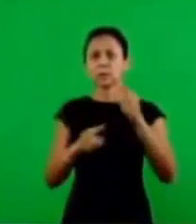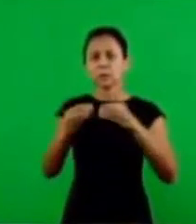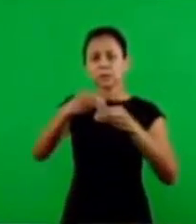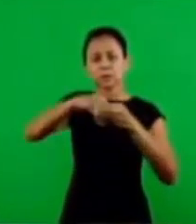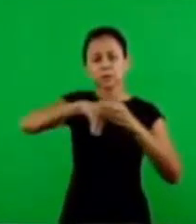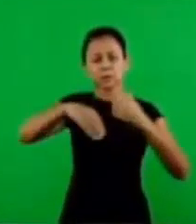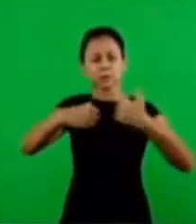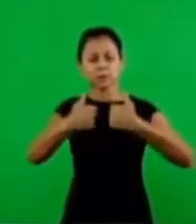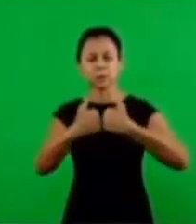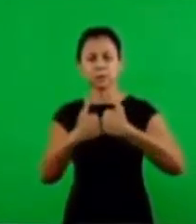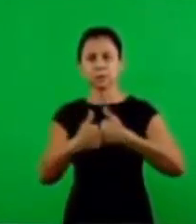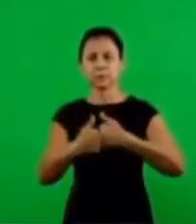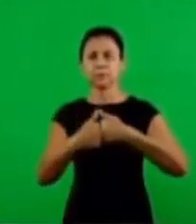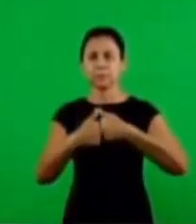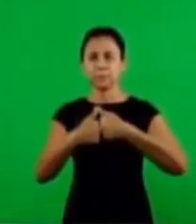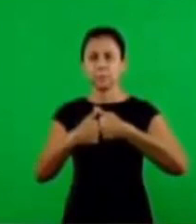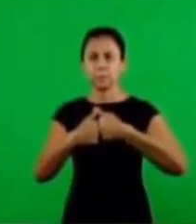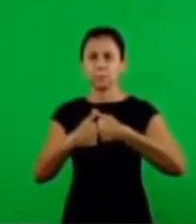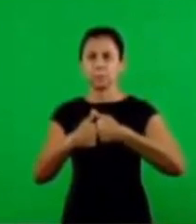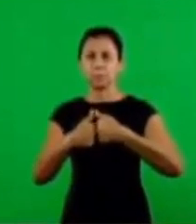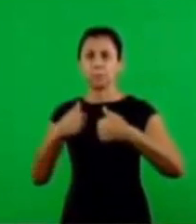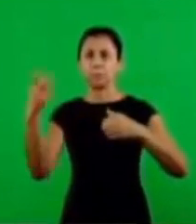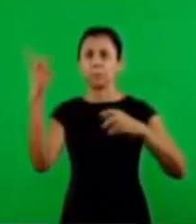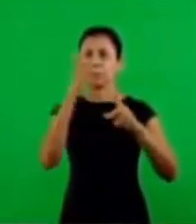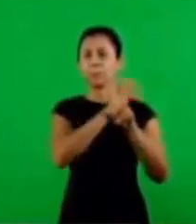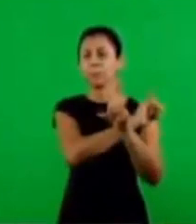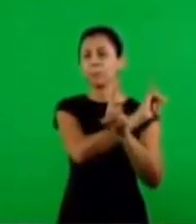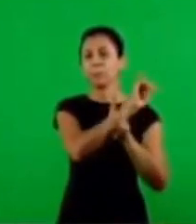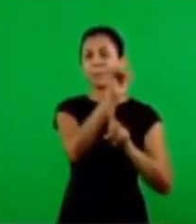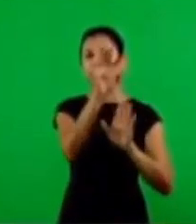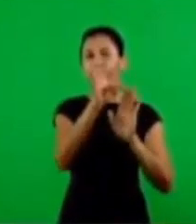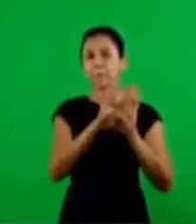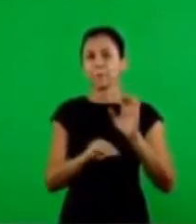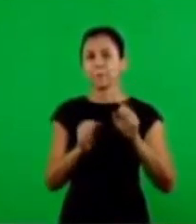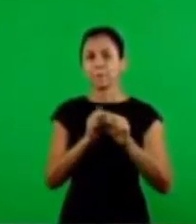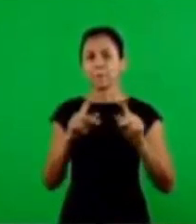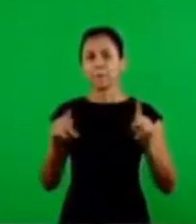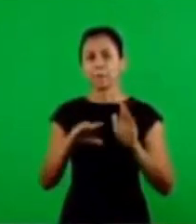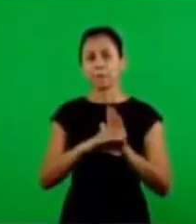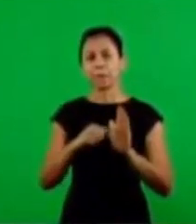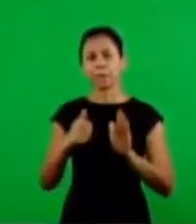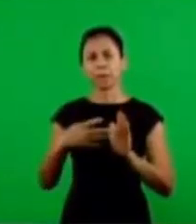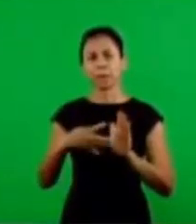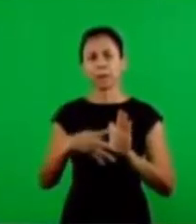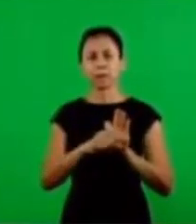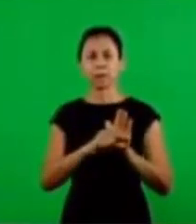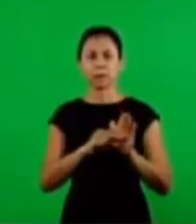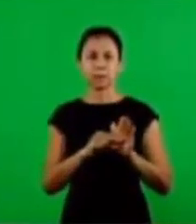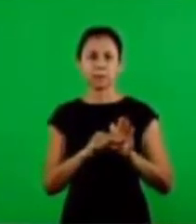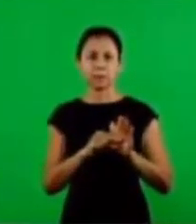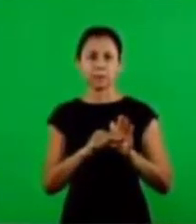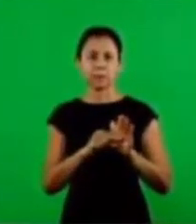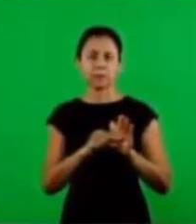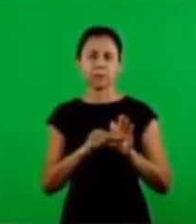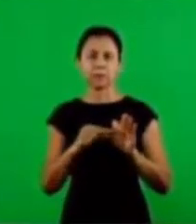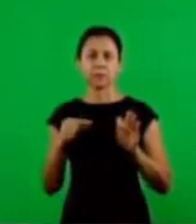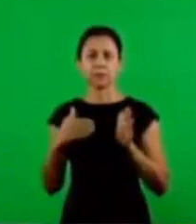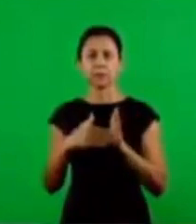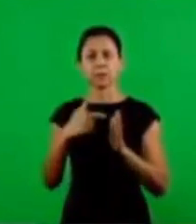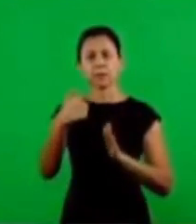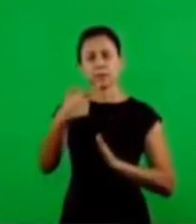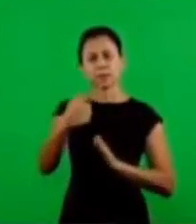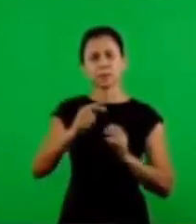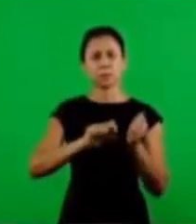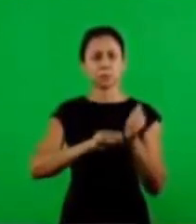elements that are inside they are prophetically present in the in Revelations 14.6 and 7